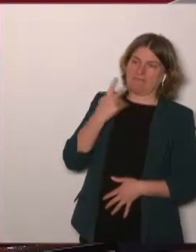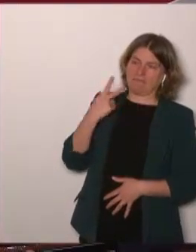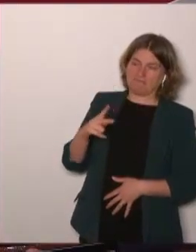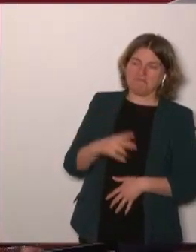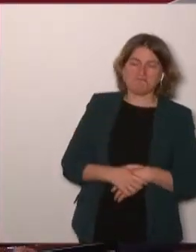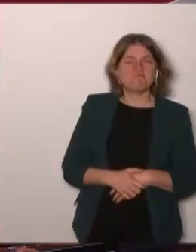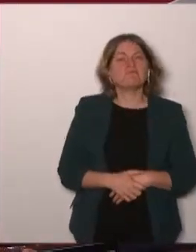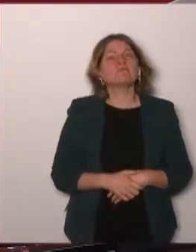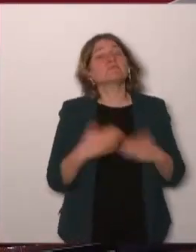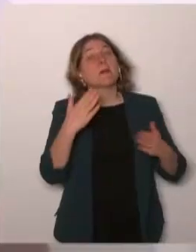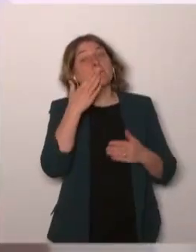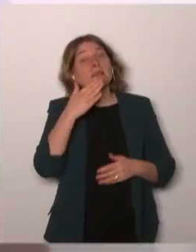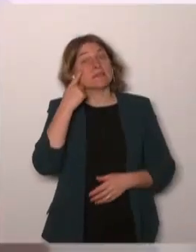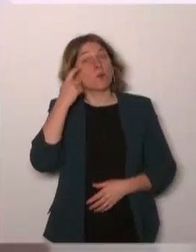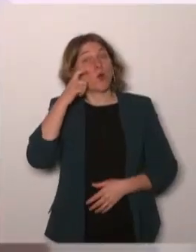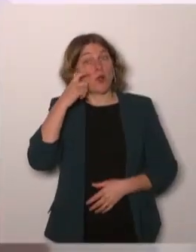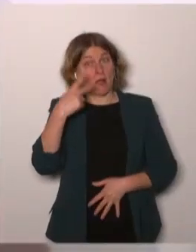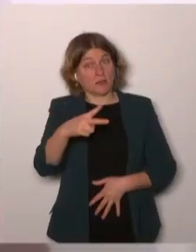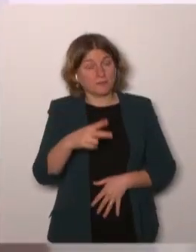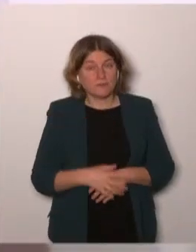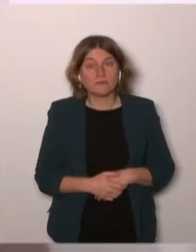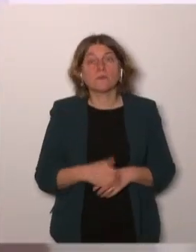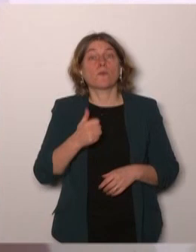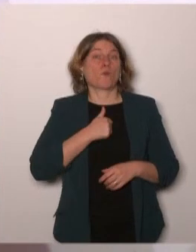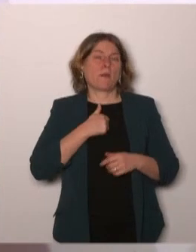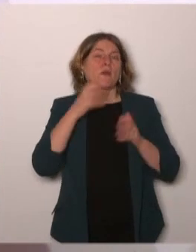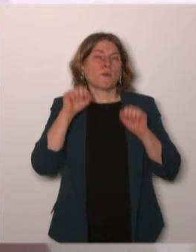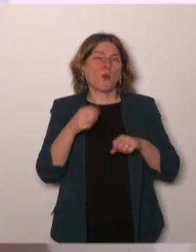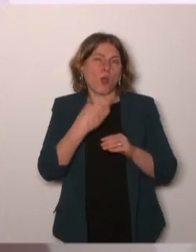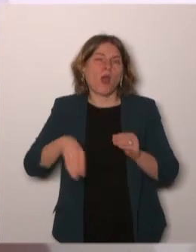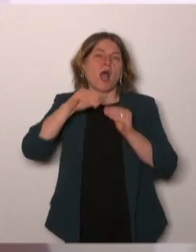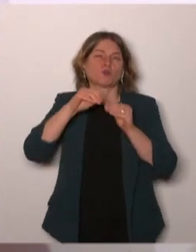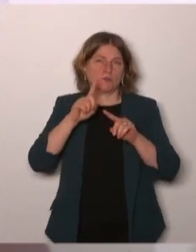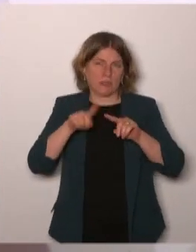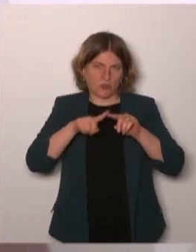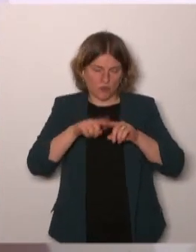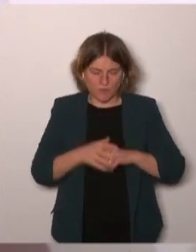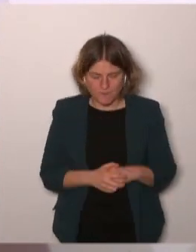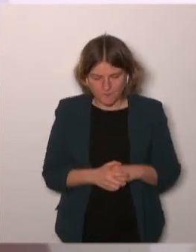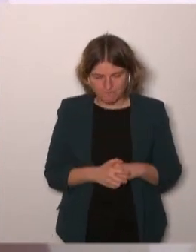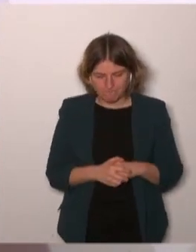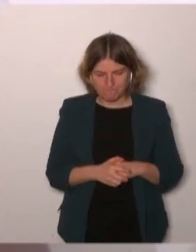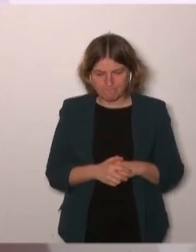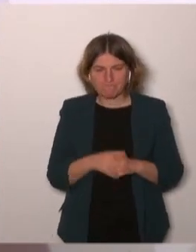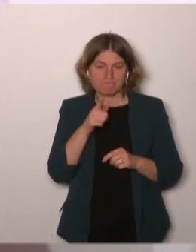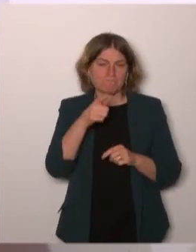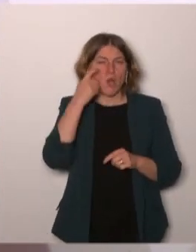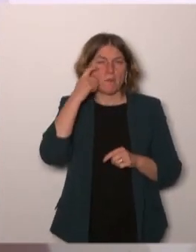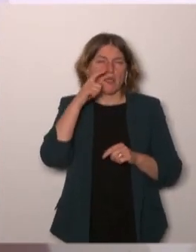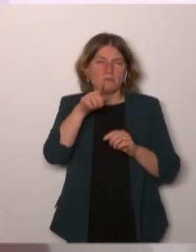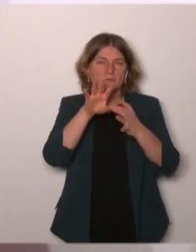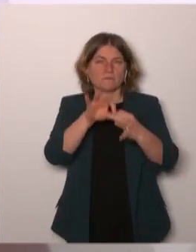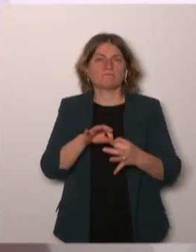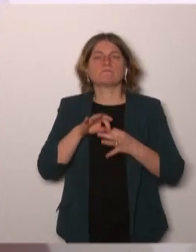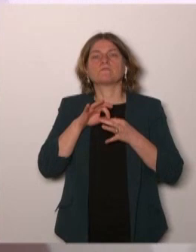and I just would like to give an additional information that personally I've been in the field of cancer clinical